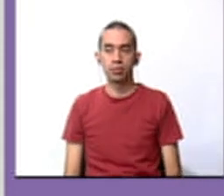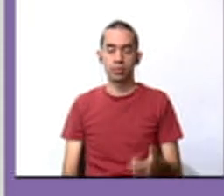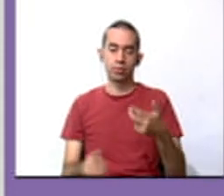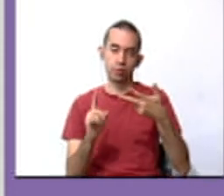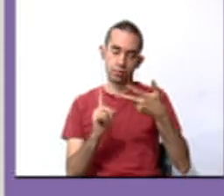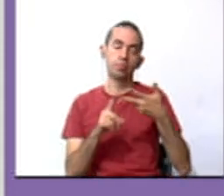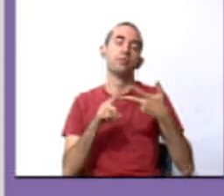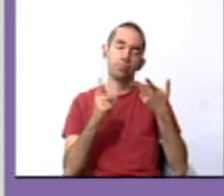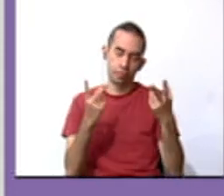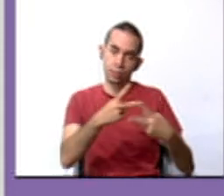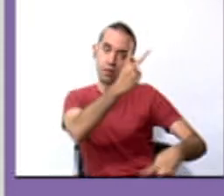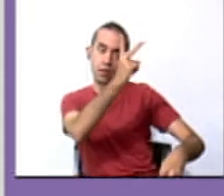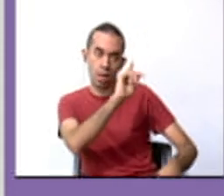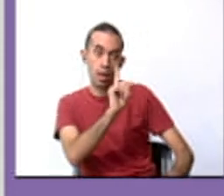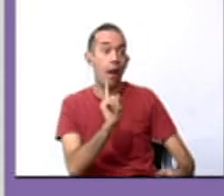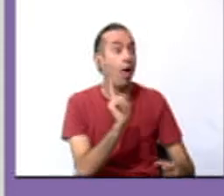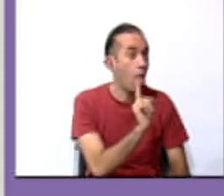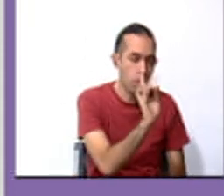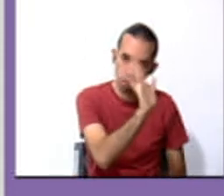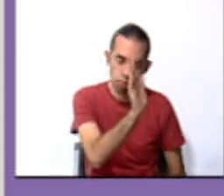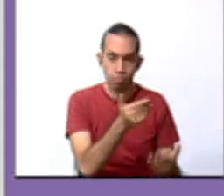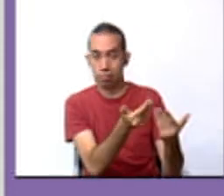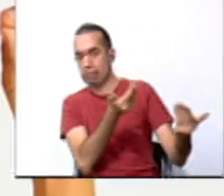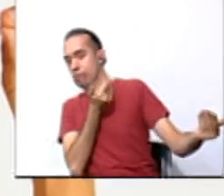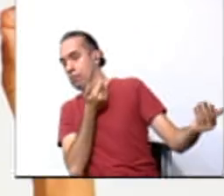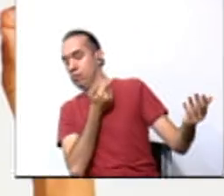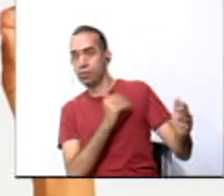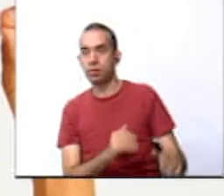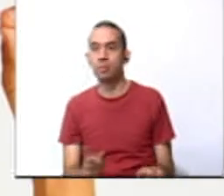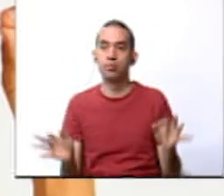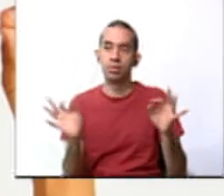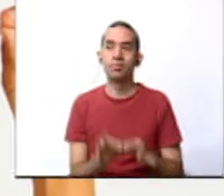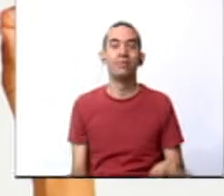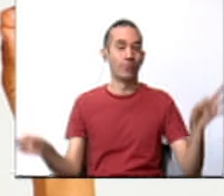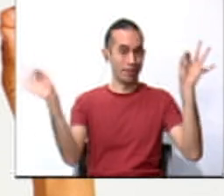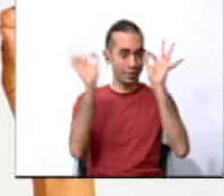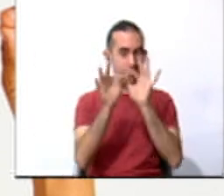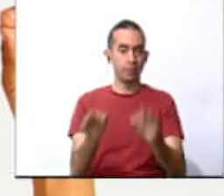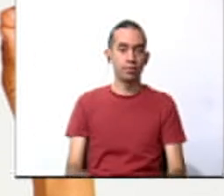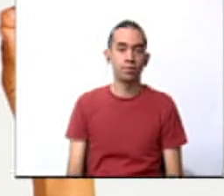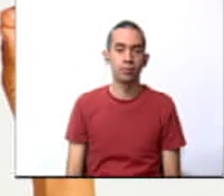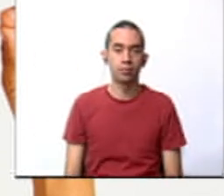And, of course, stay away from windows. That's very important.